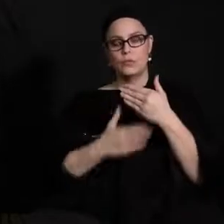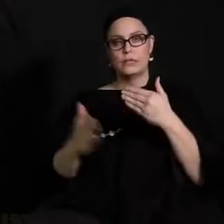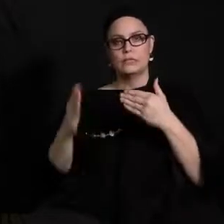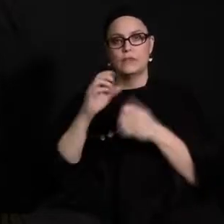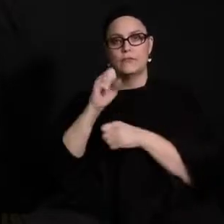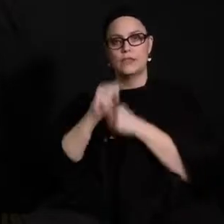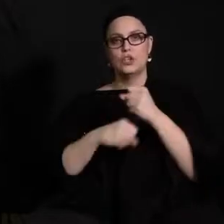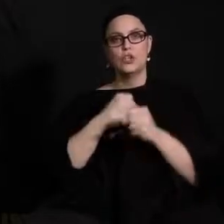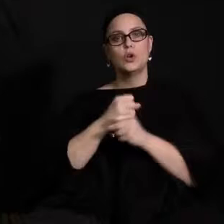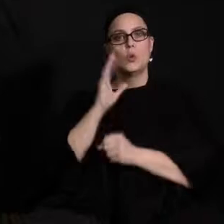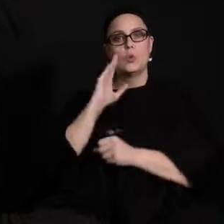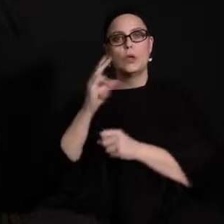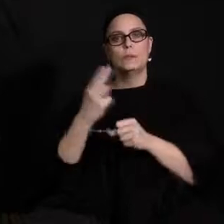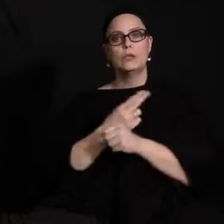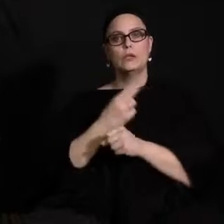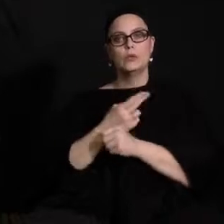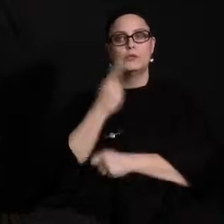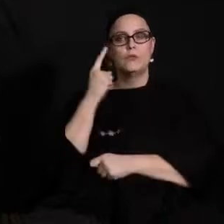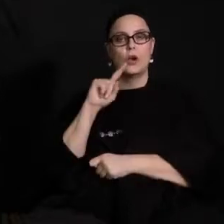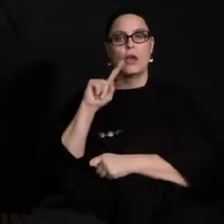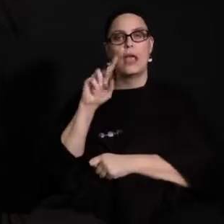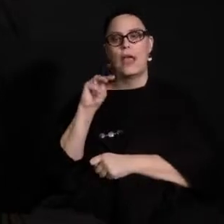for MCAs and standardized testing?